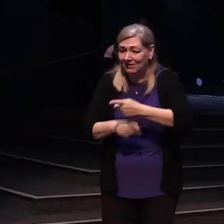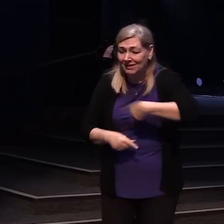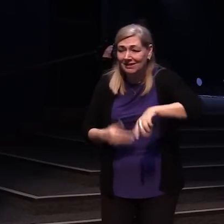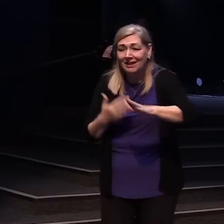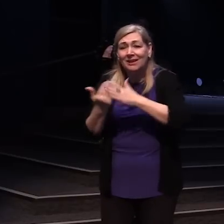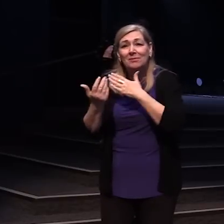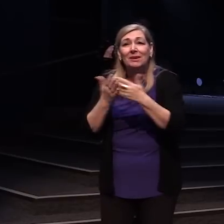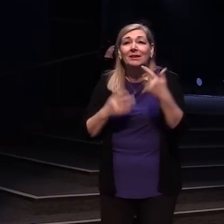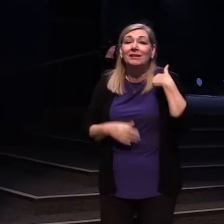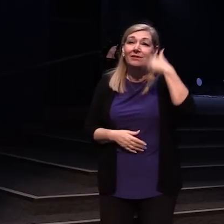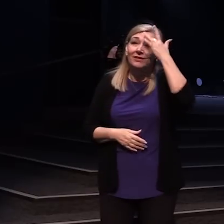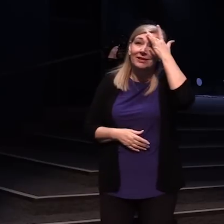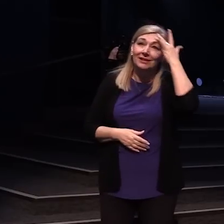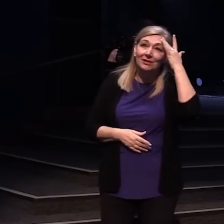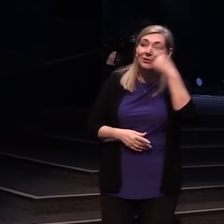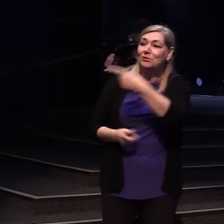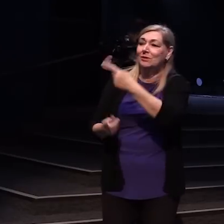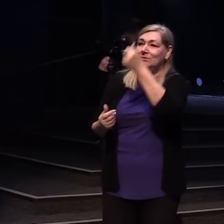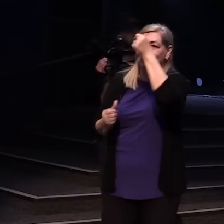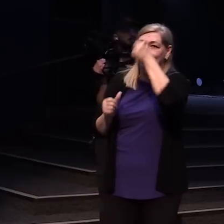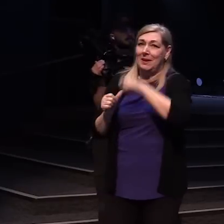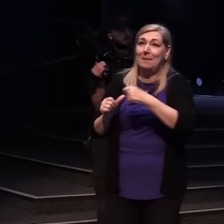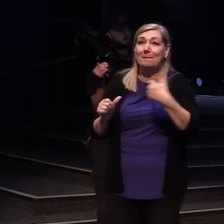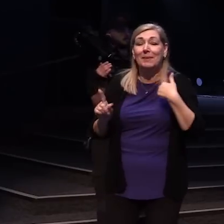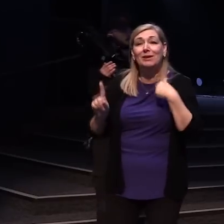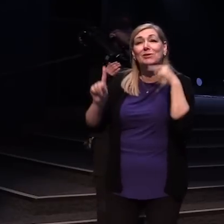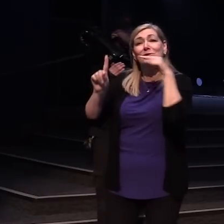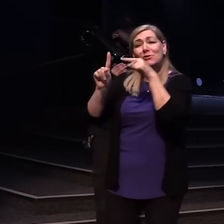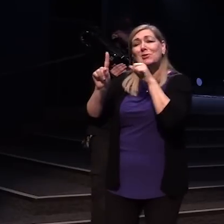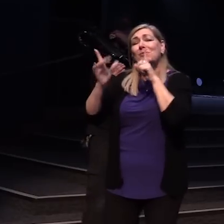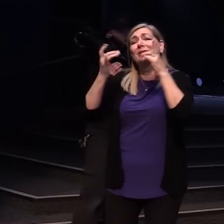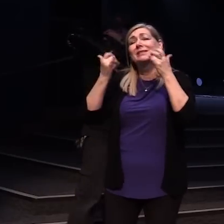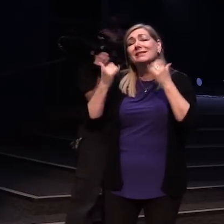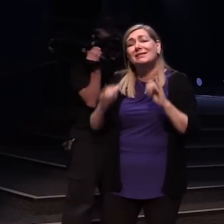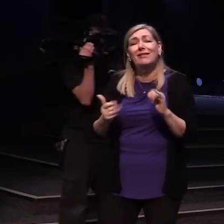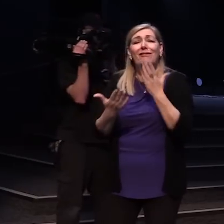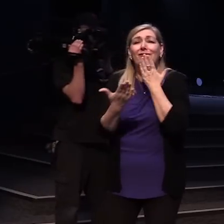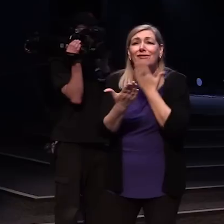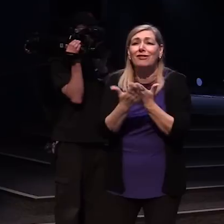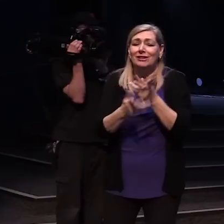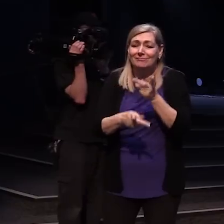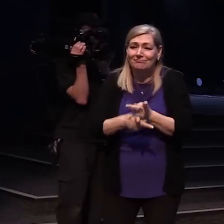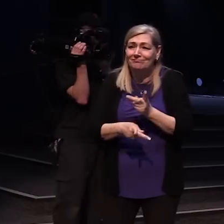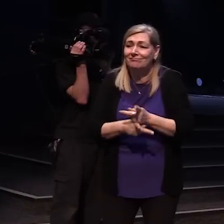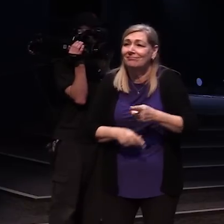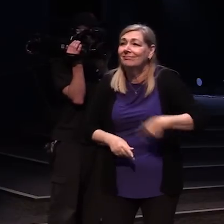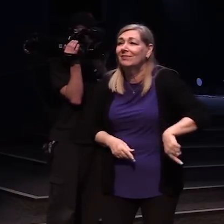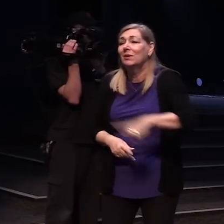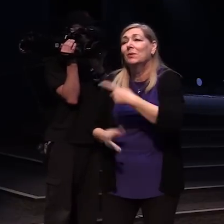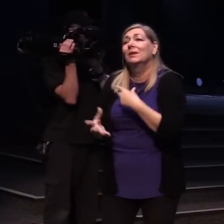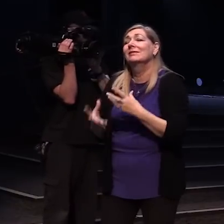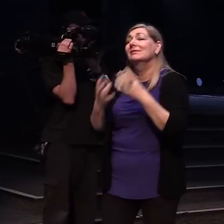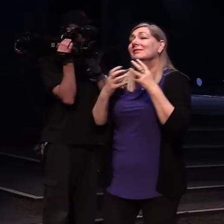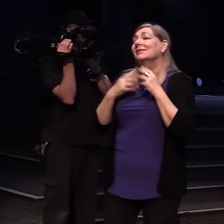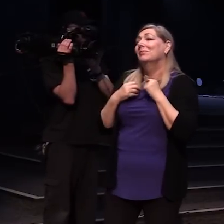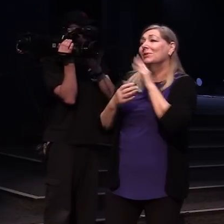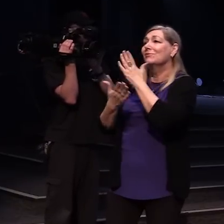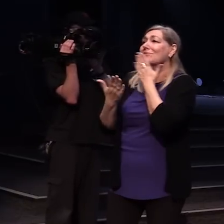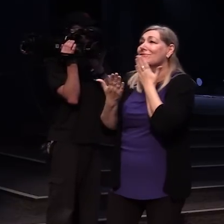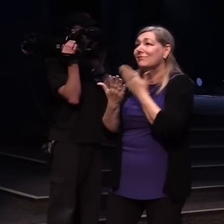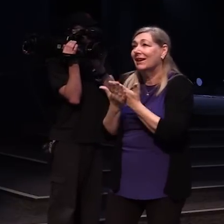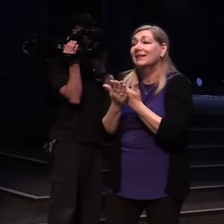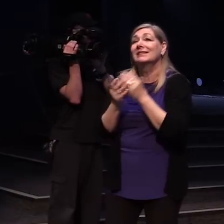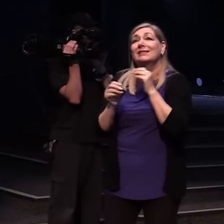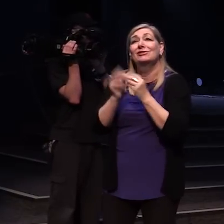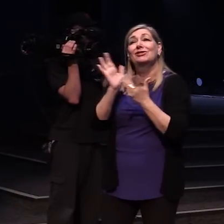forget That you come in and remind me That you are still good So Lord, we receive your goodness today In Jesus' name In And